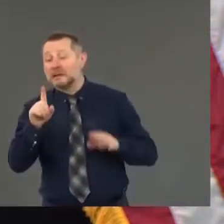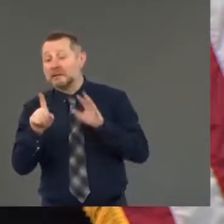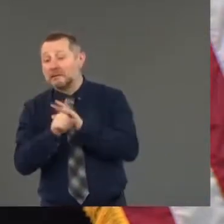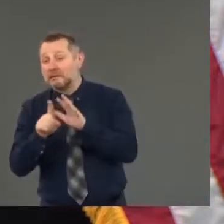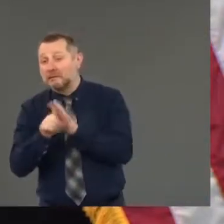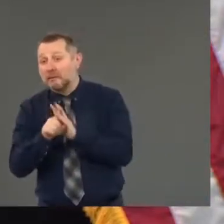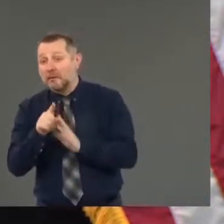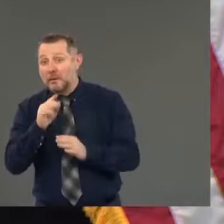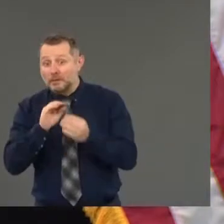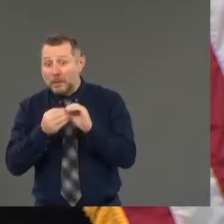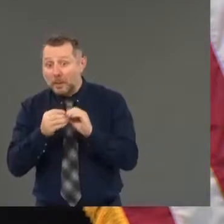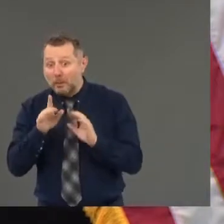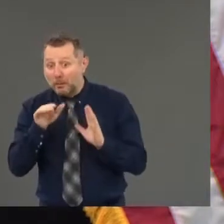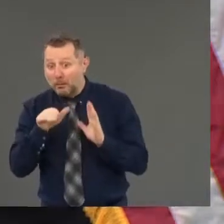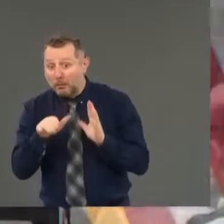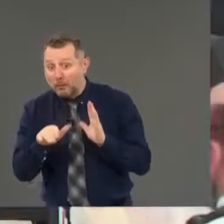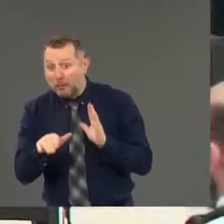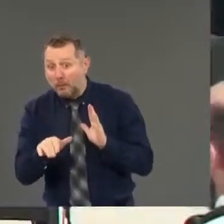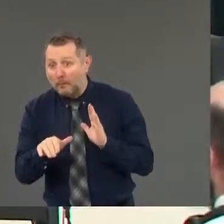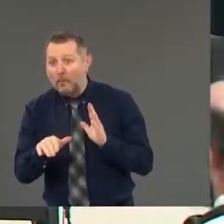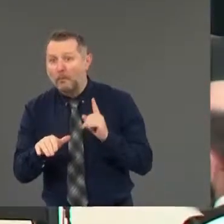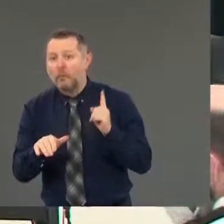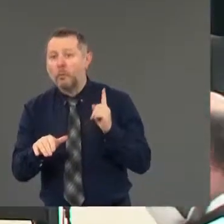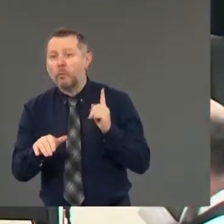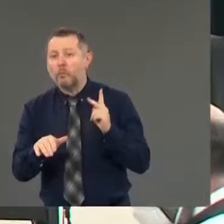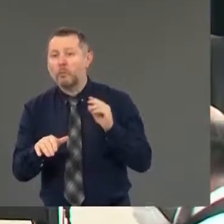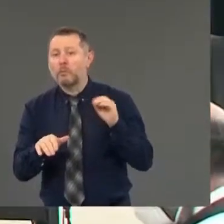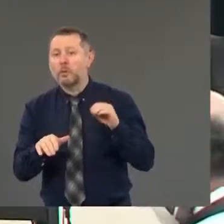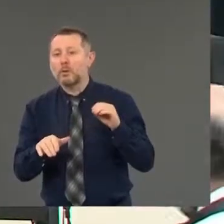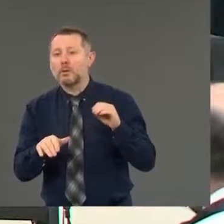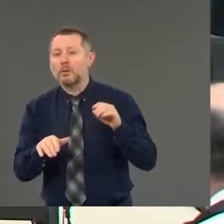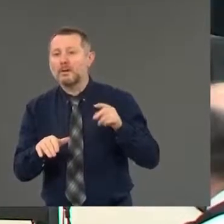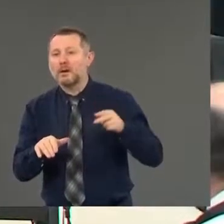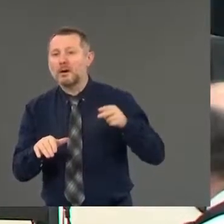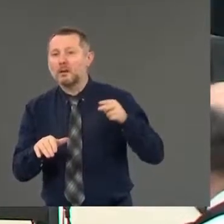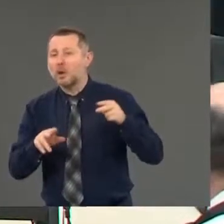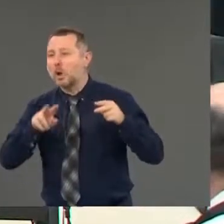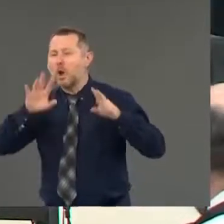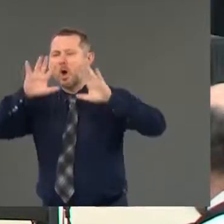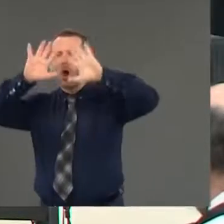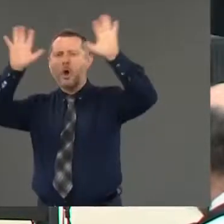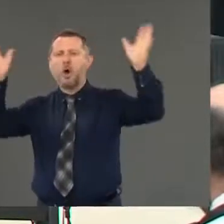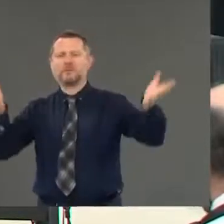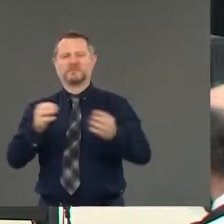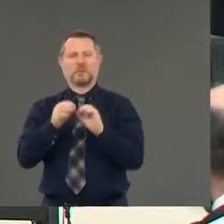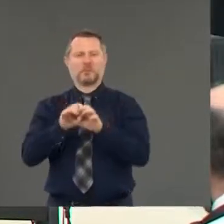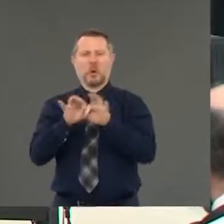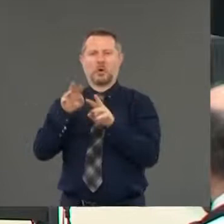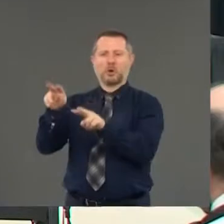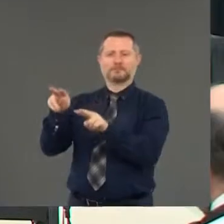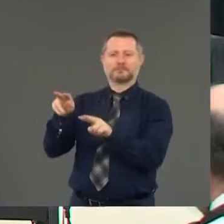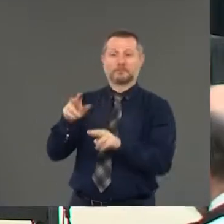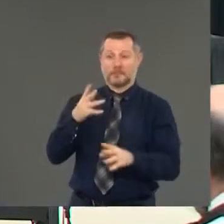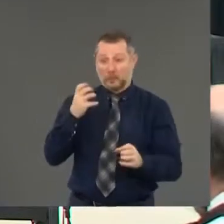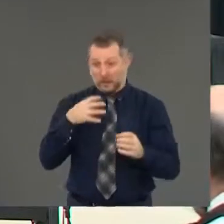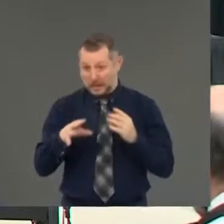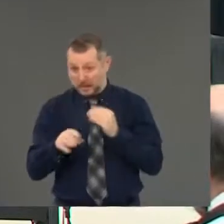that the overall number is very important as well. Do you want to add anything to that? Anything to Mr. Zacks' question? Nope.